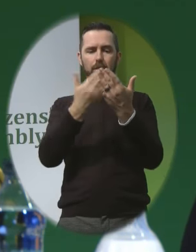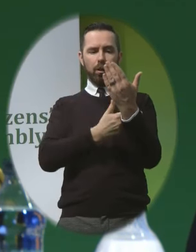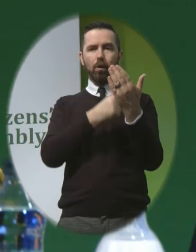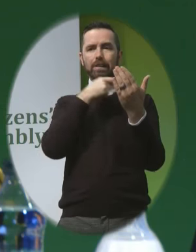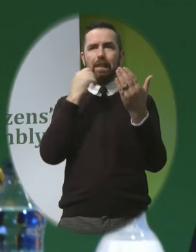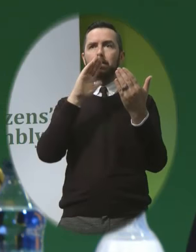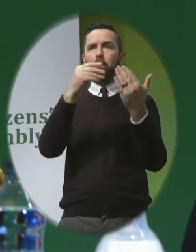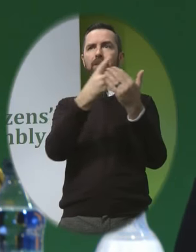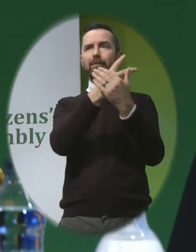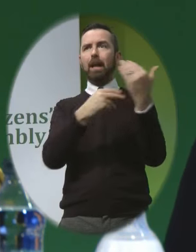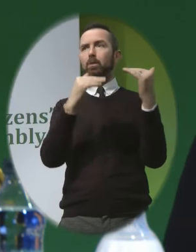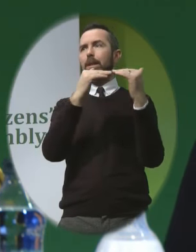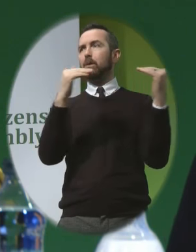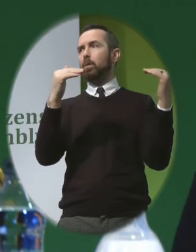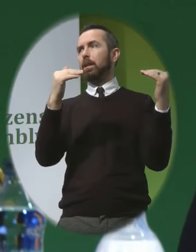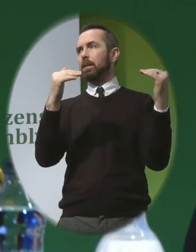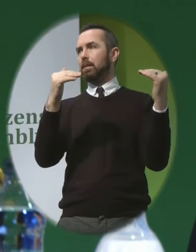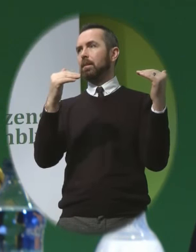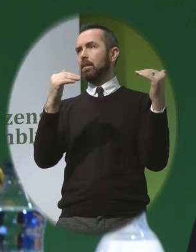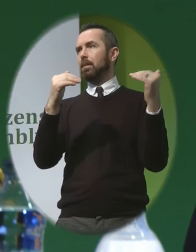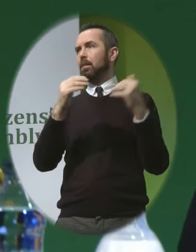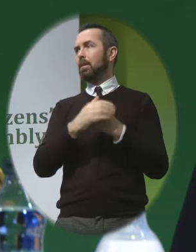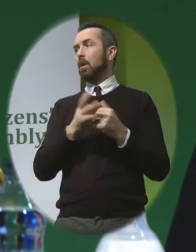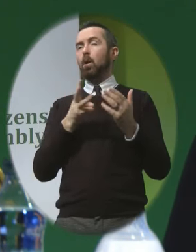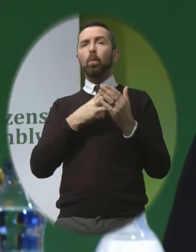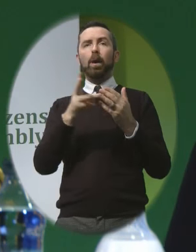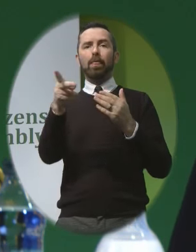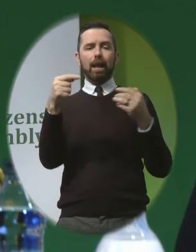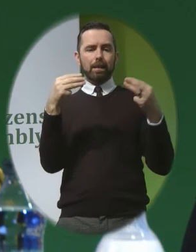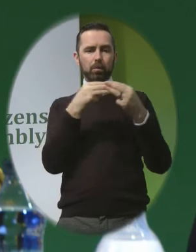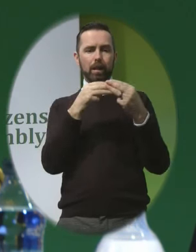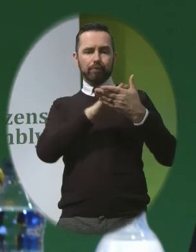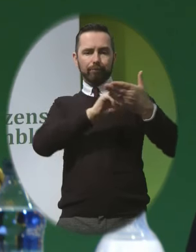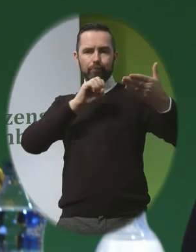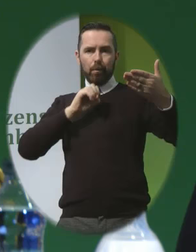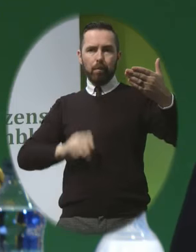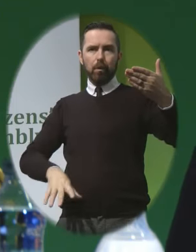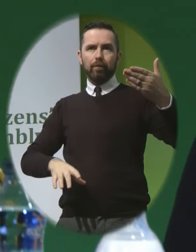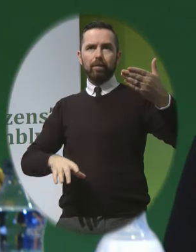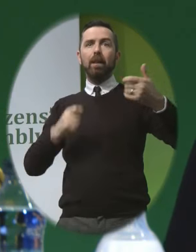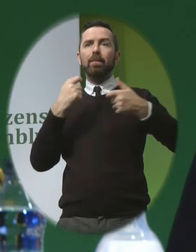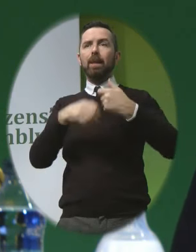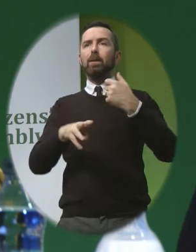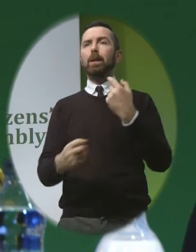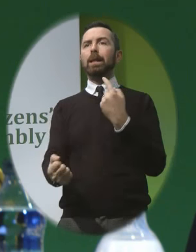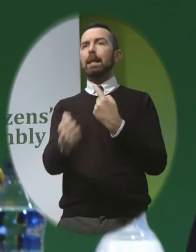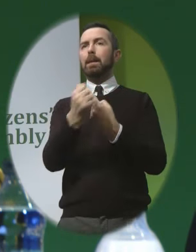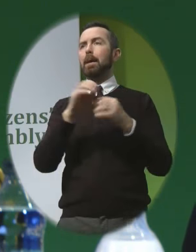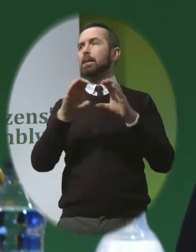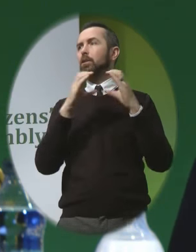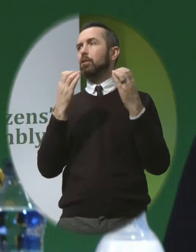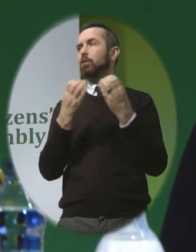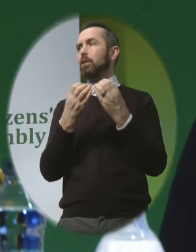the moment of conception to birth When that protection is taken away, of course it impacts the culture I'm to the extent where in Iceland